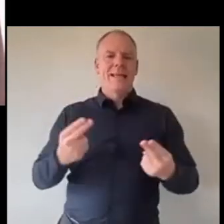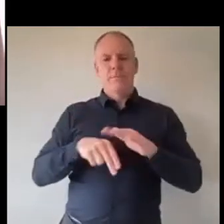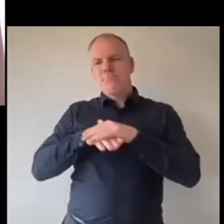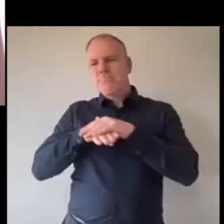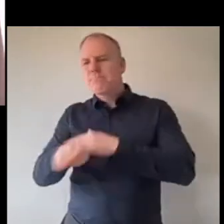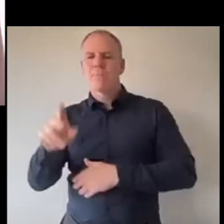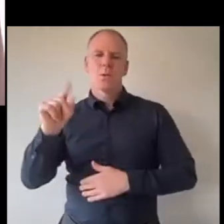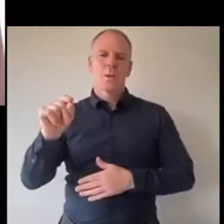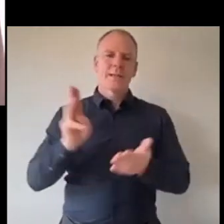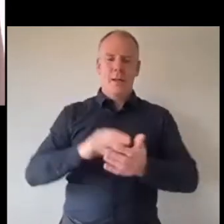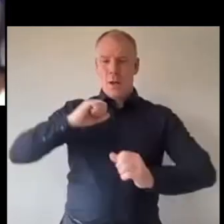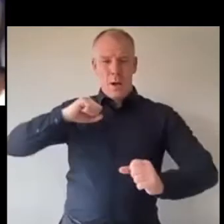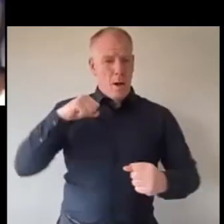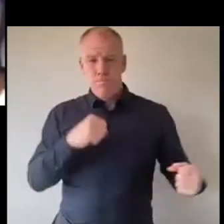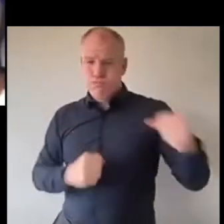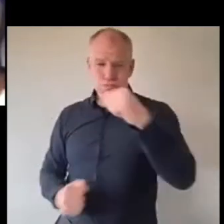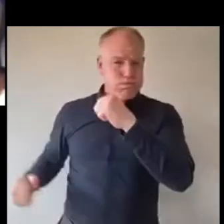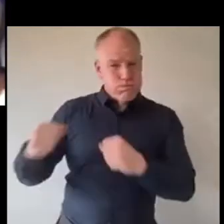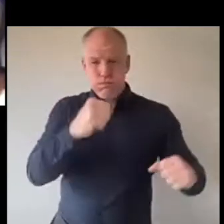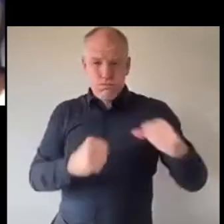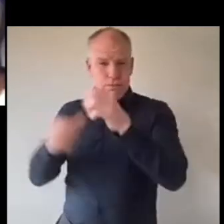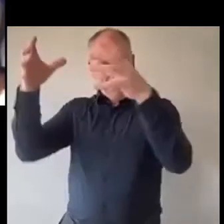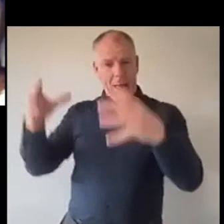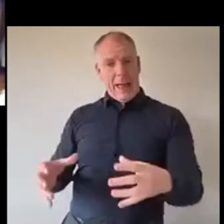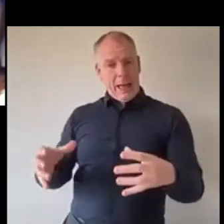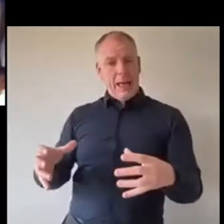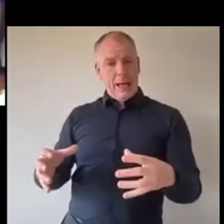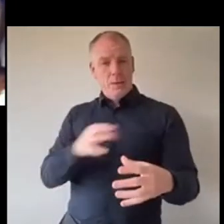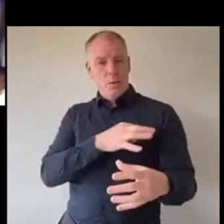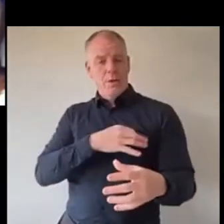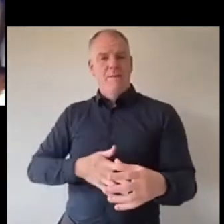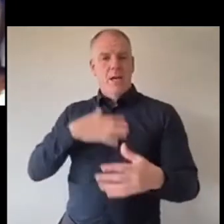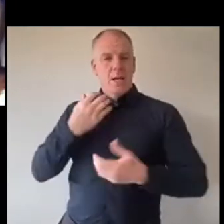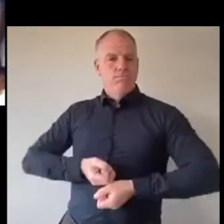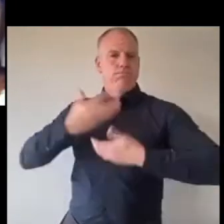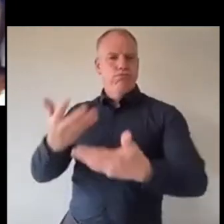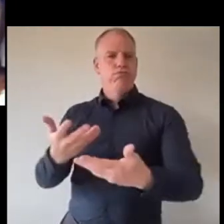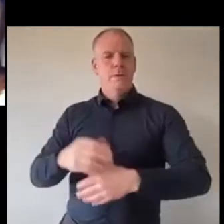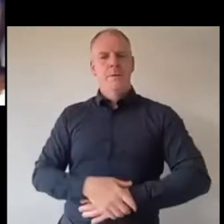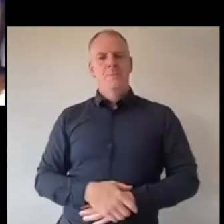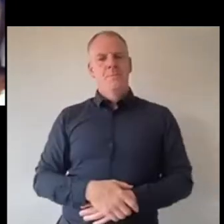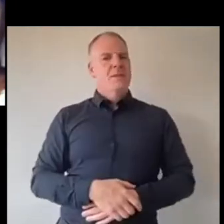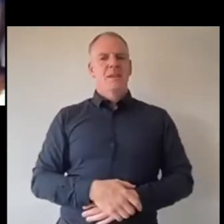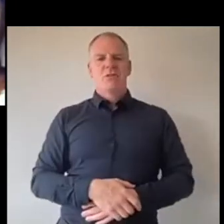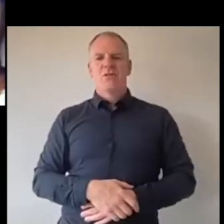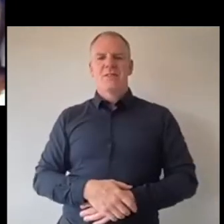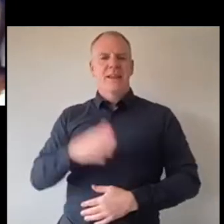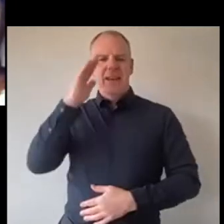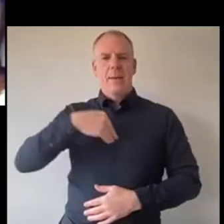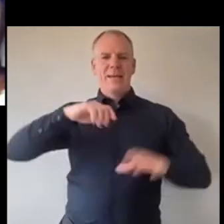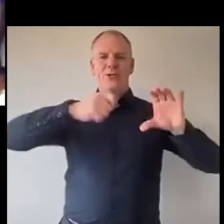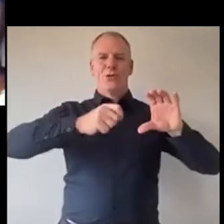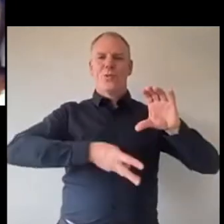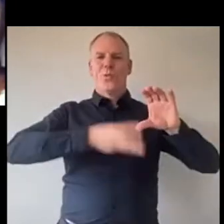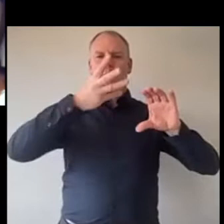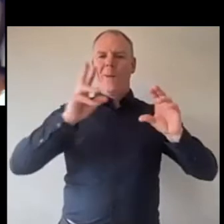minutes and start swinging yep and it feels brilliant that's it it's just release they won't let me attach anything to walls here in this house folks